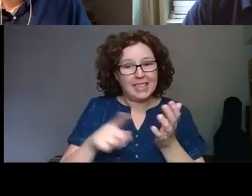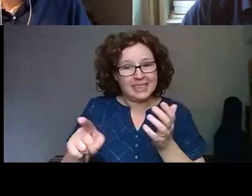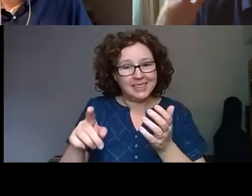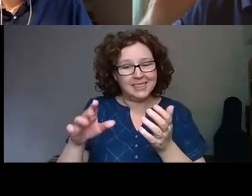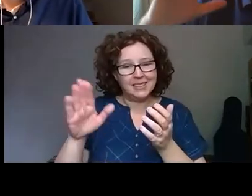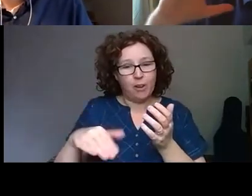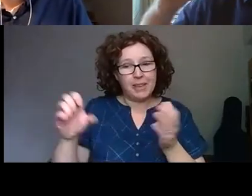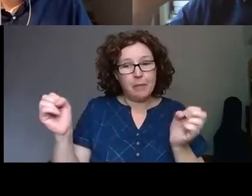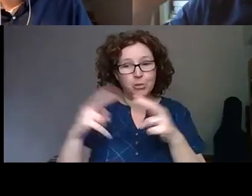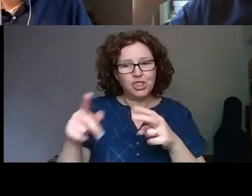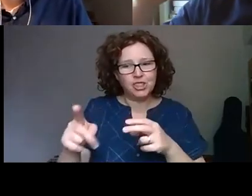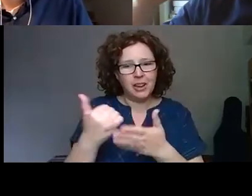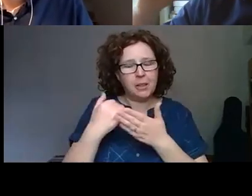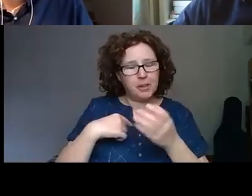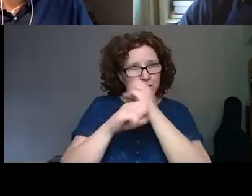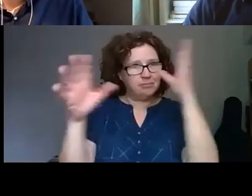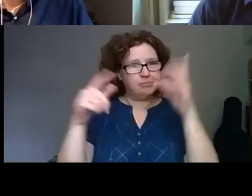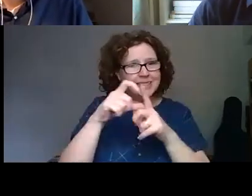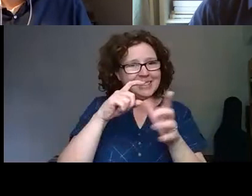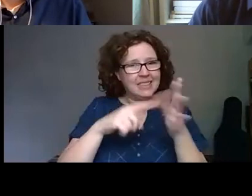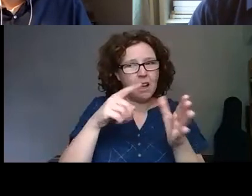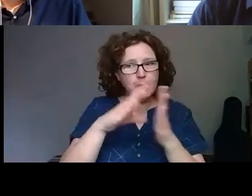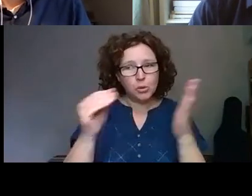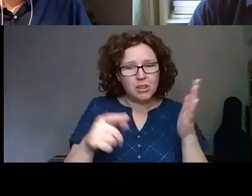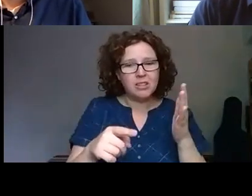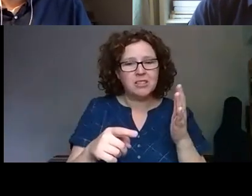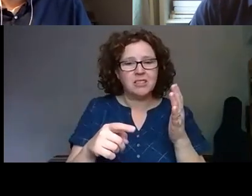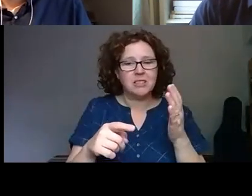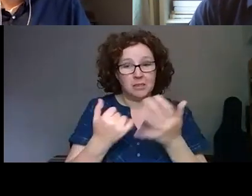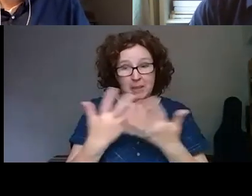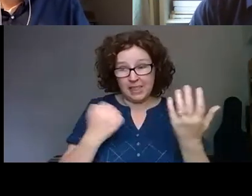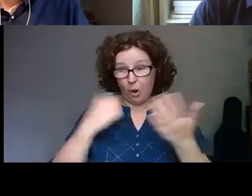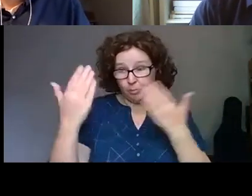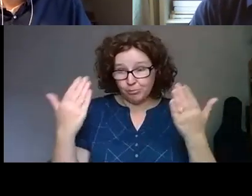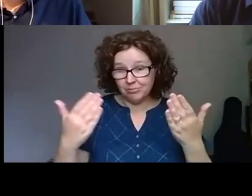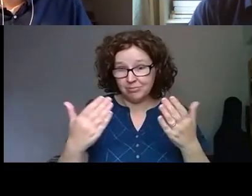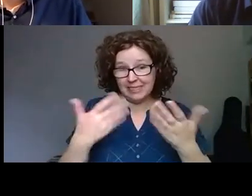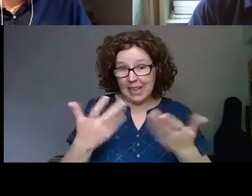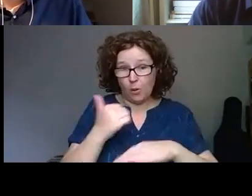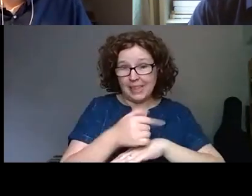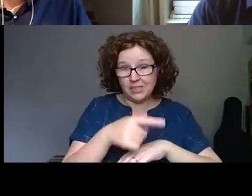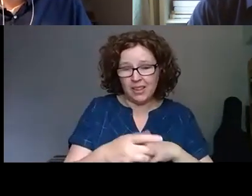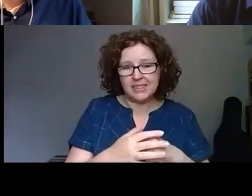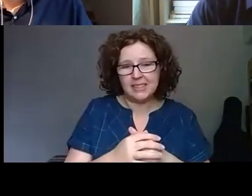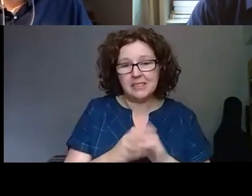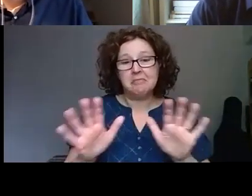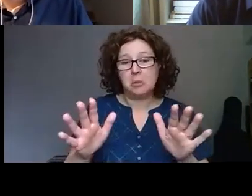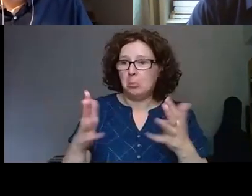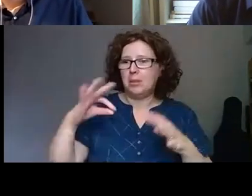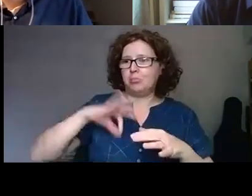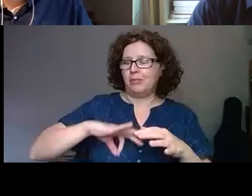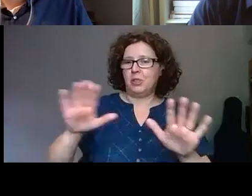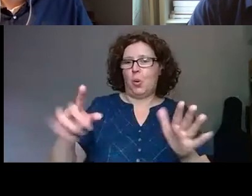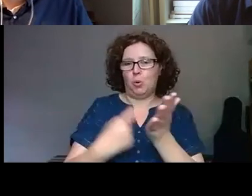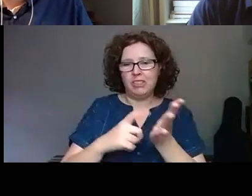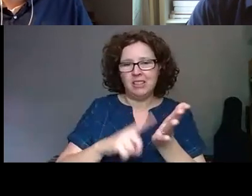It's helping us to think about the data models on which many of our museum documentation systems are built. So it's a great privilege to have Richard in